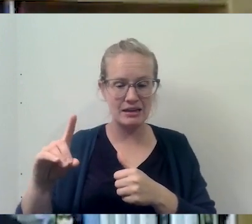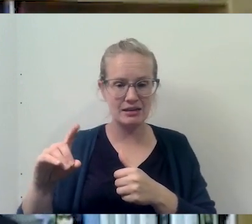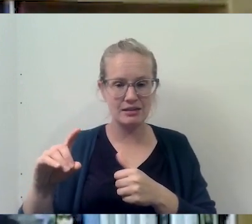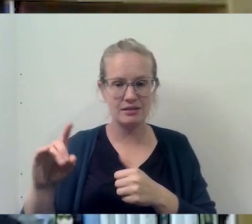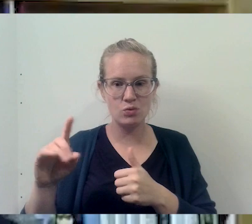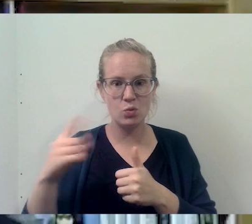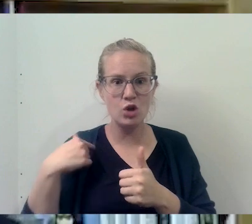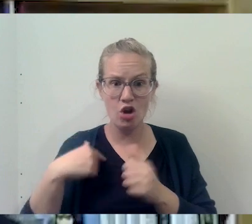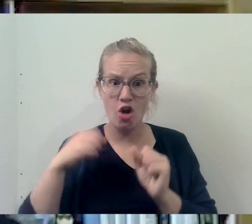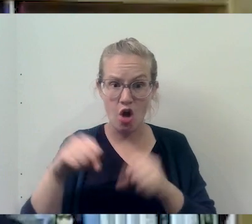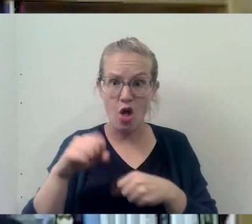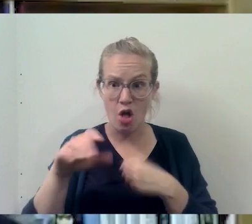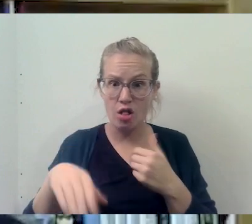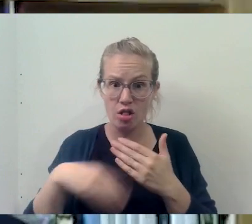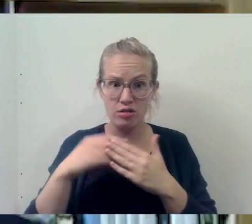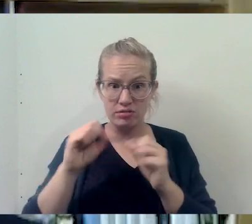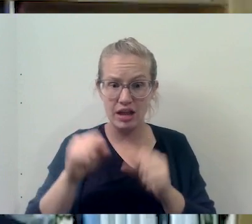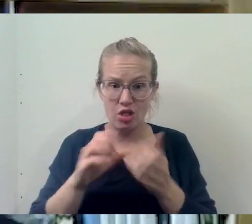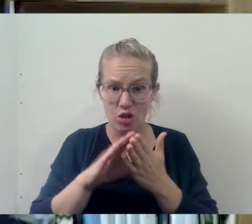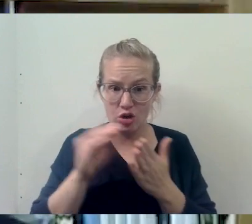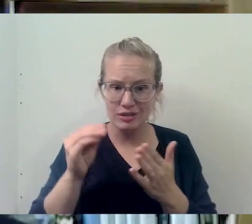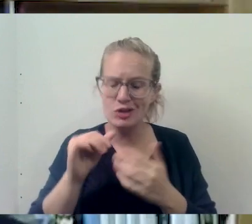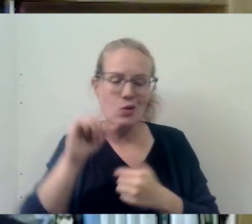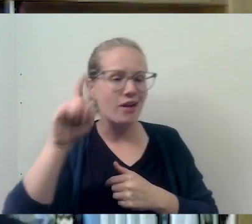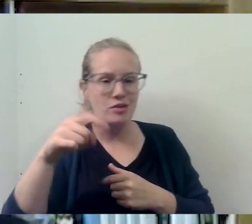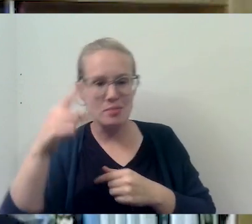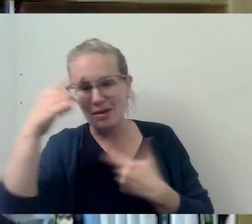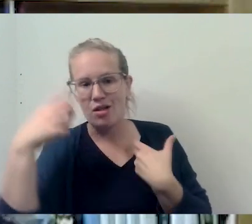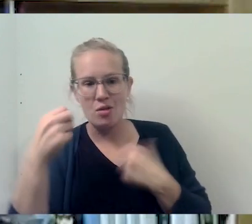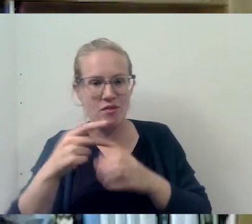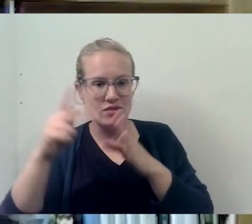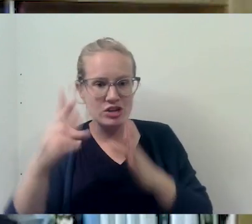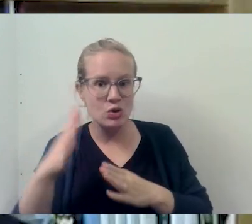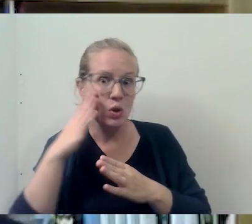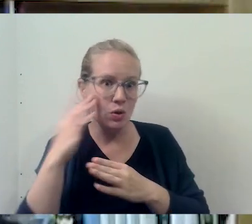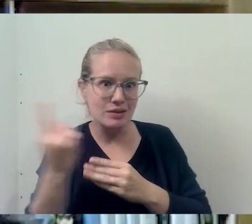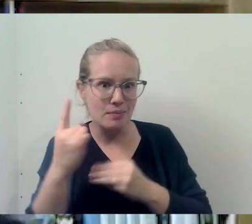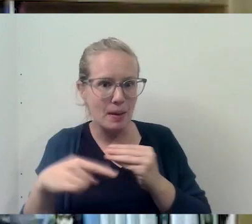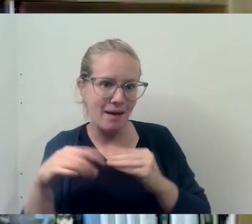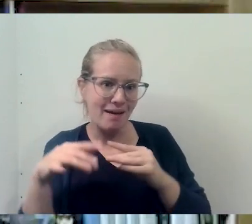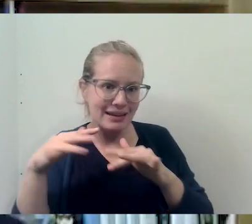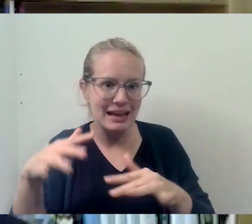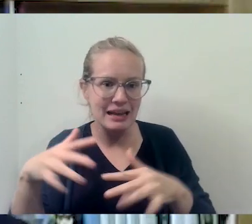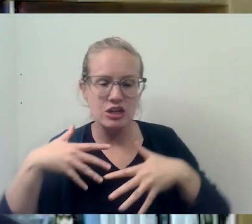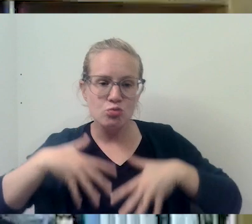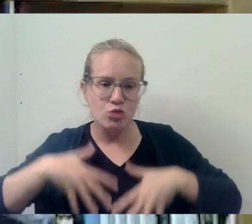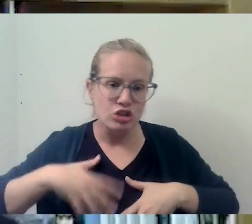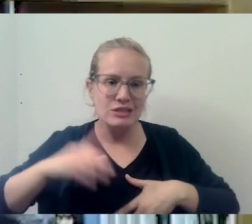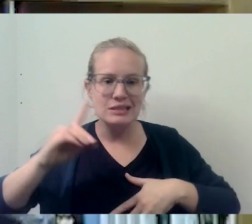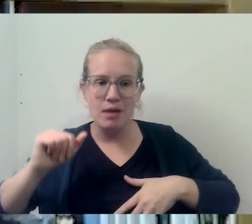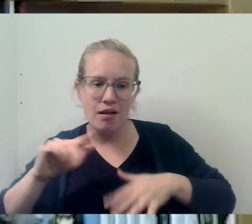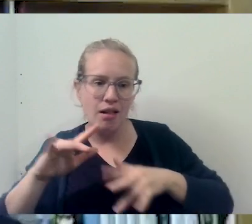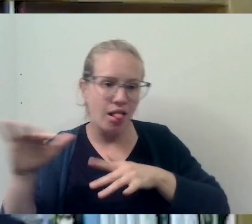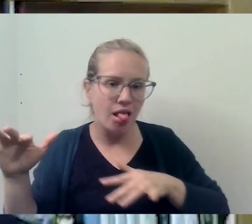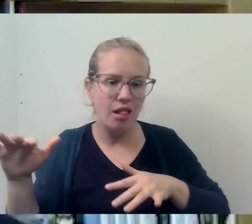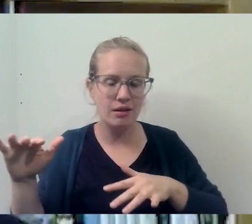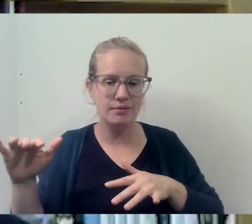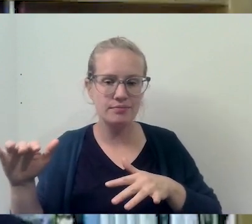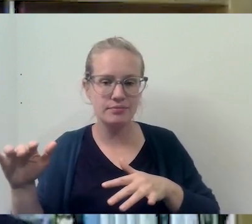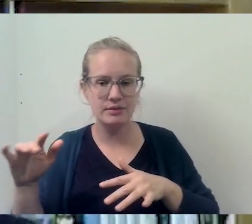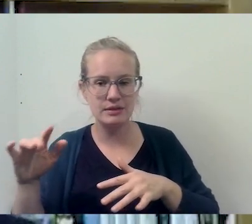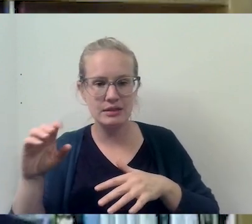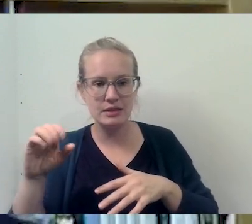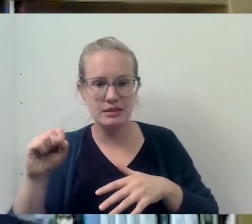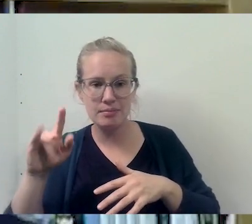mean, all of us could learn something about, you don't have to be a mental health professional to know something about anxiety and depression and disabilities and, and